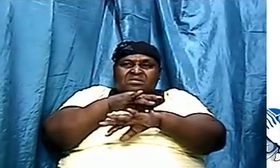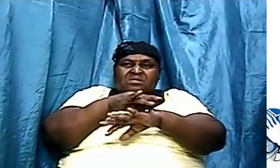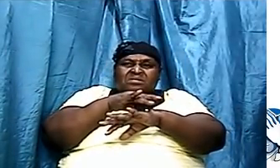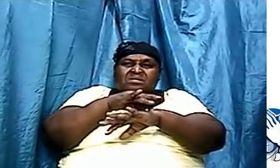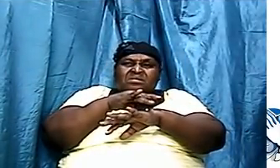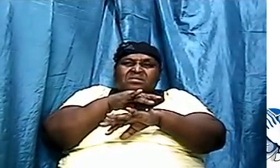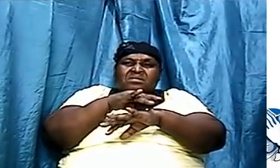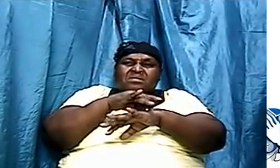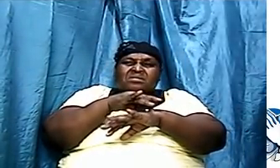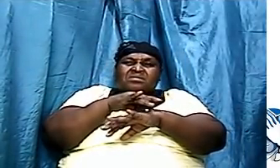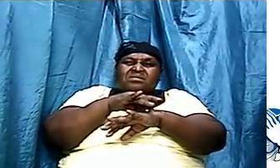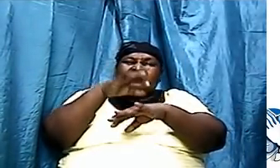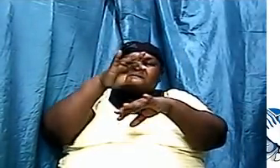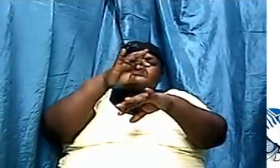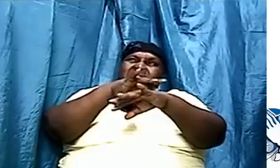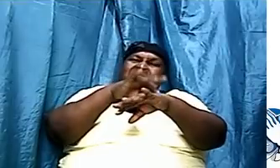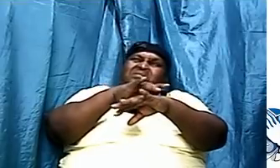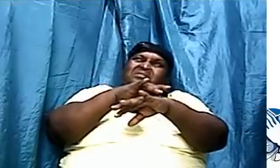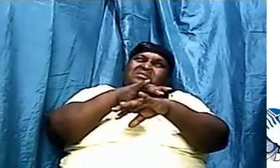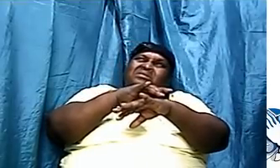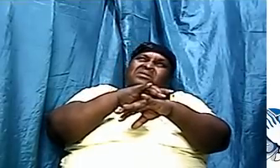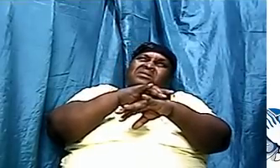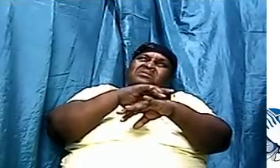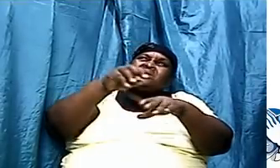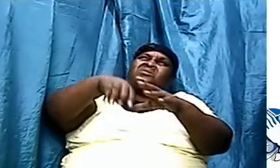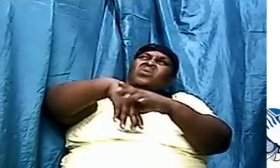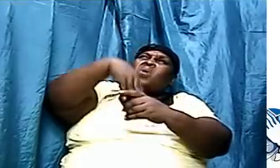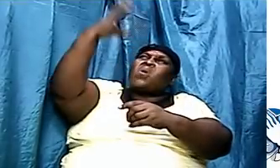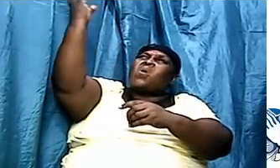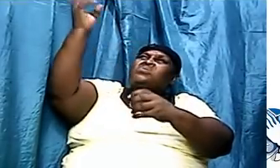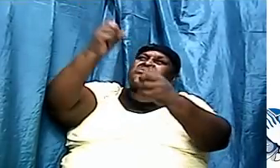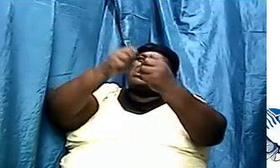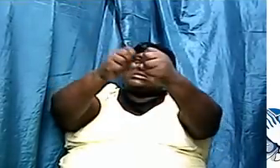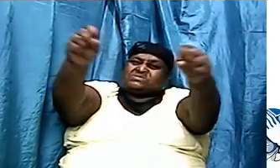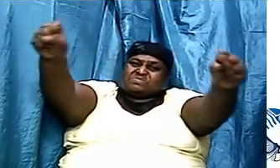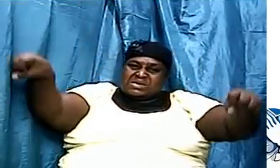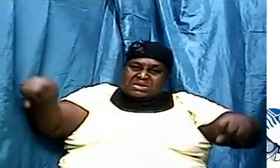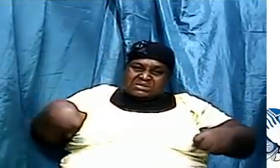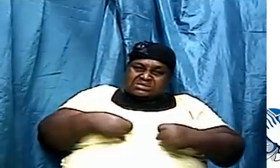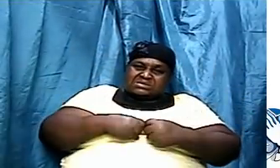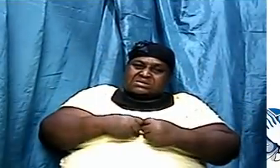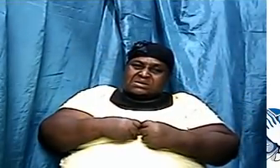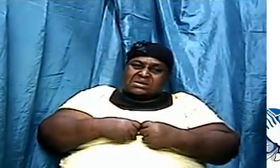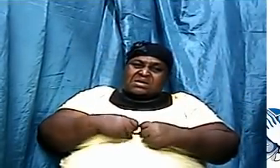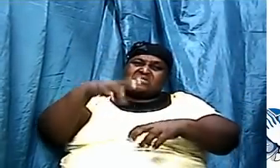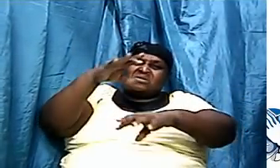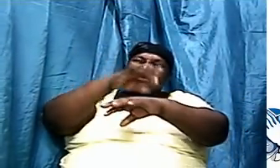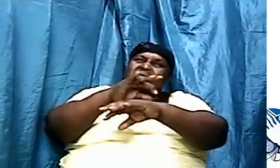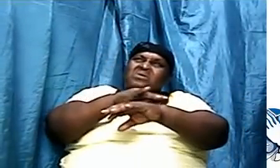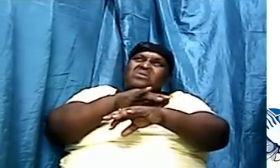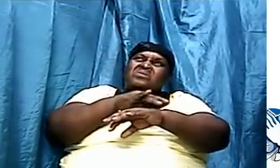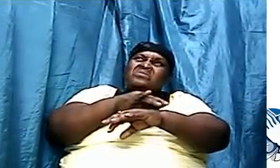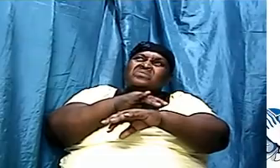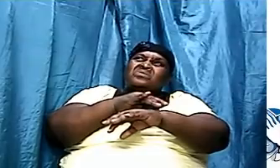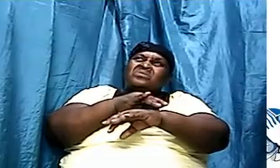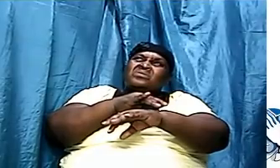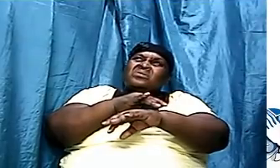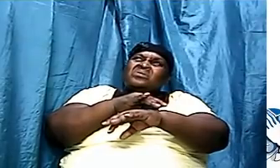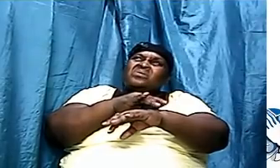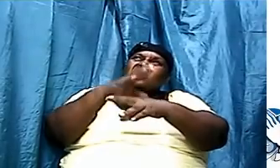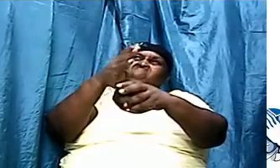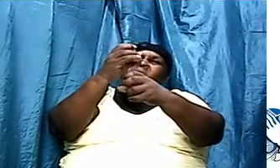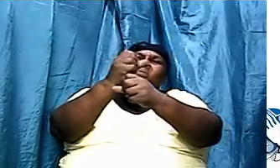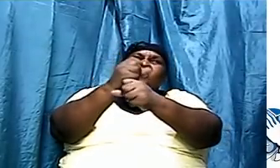in outer space. There is something that it hangs at nothing. And guess what? Job knew that.